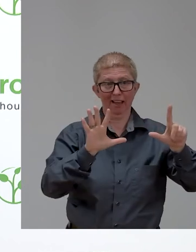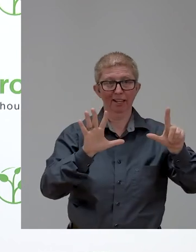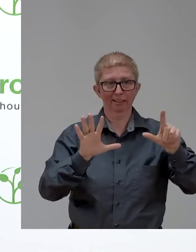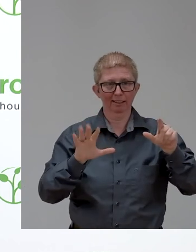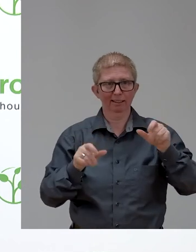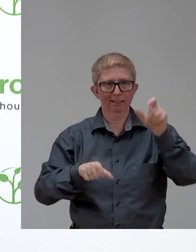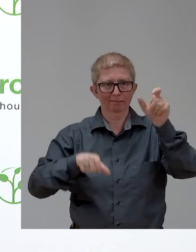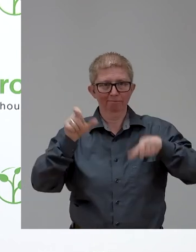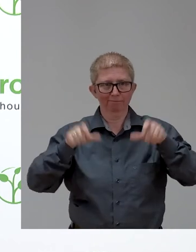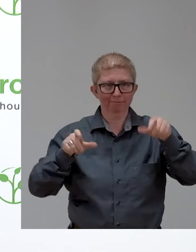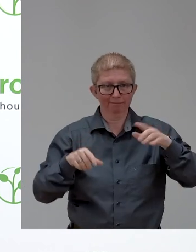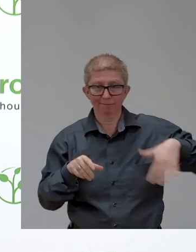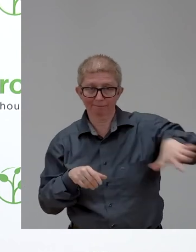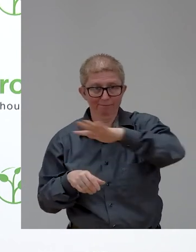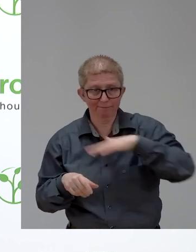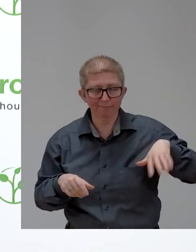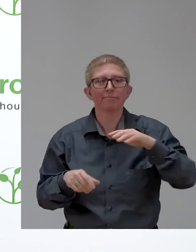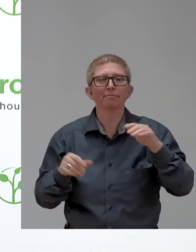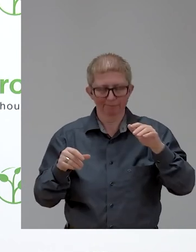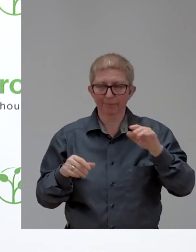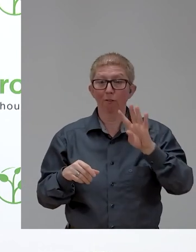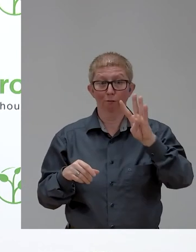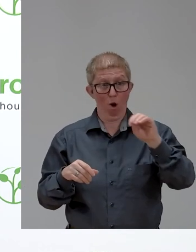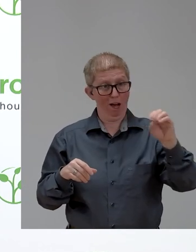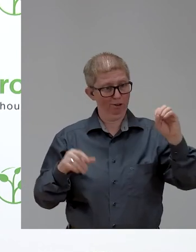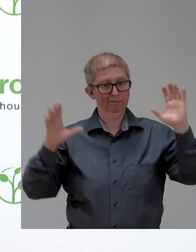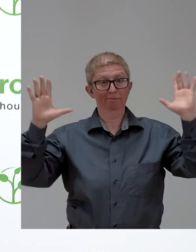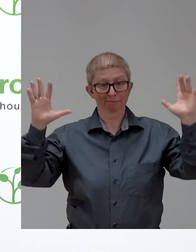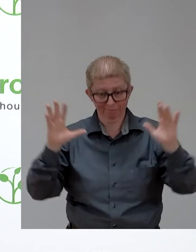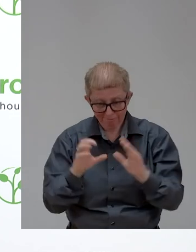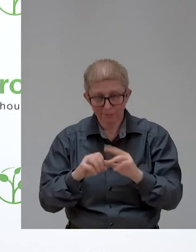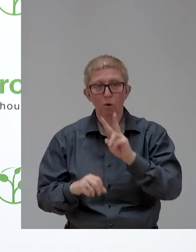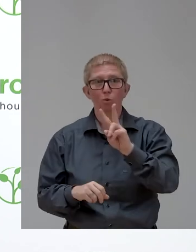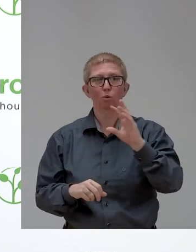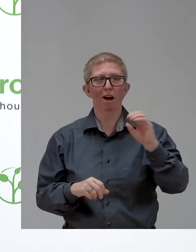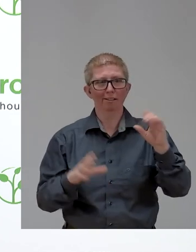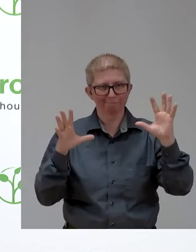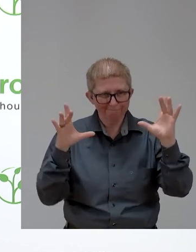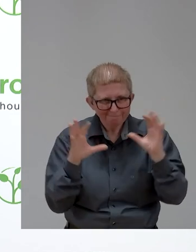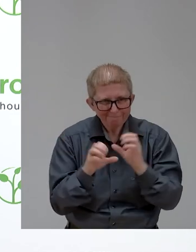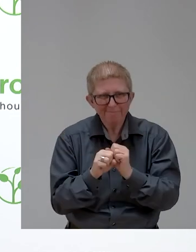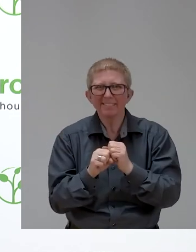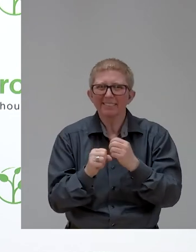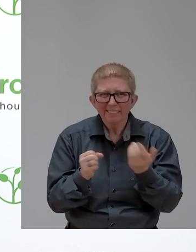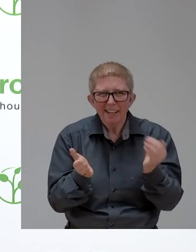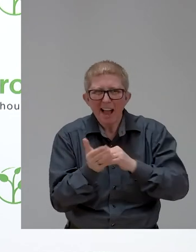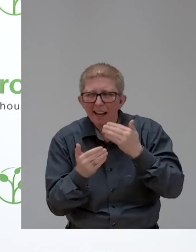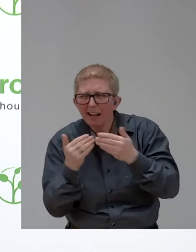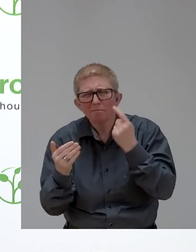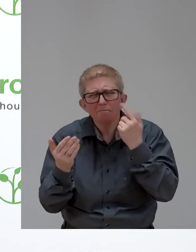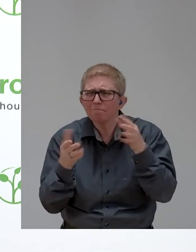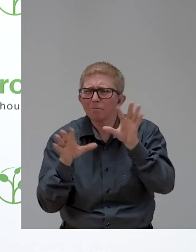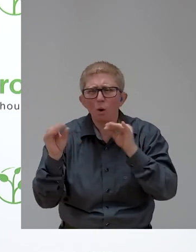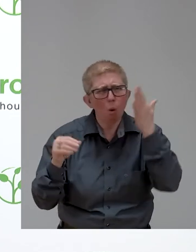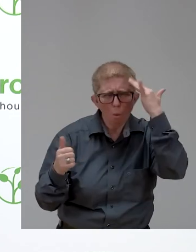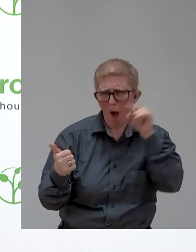Then we engage directly with the organisations because we do the fact sheet writing so we need to verify the information. We